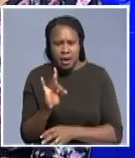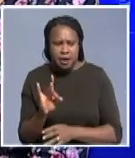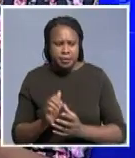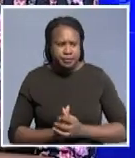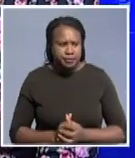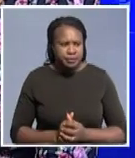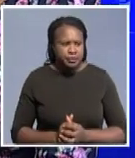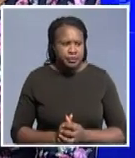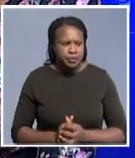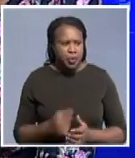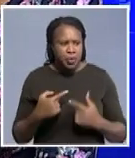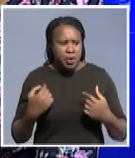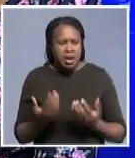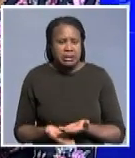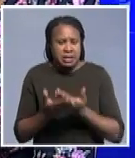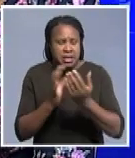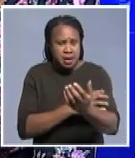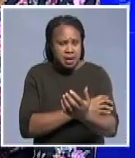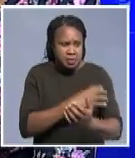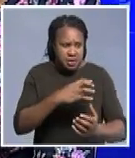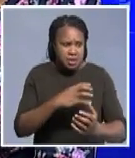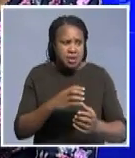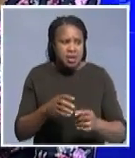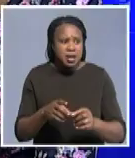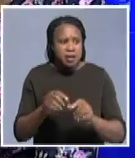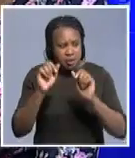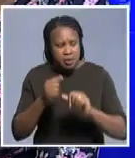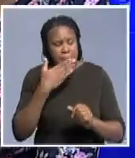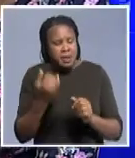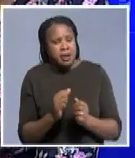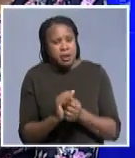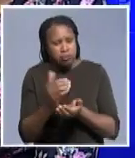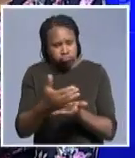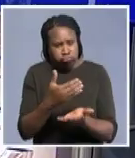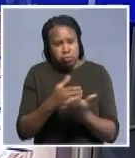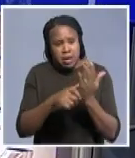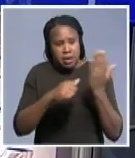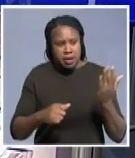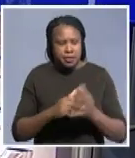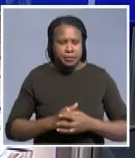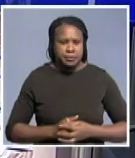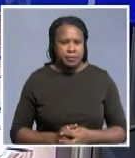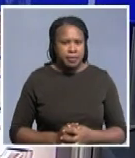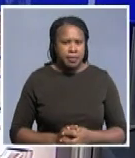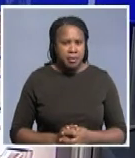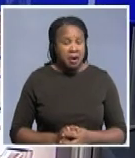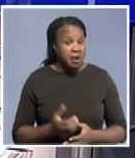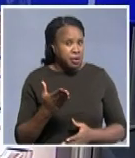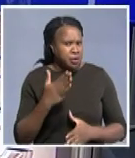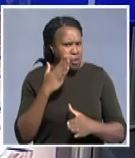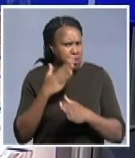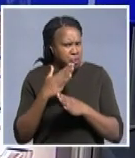we basically assisting incapacitating them for so that they can better collect taxes do you work with